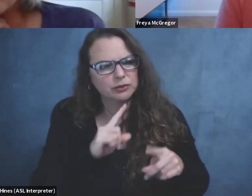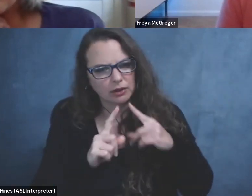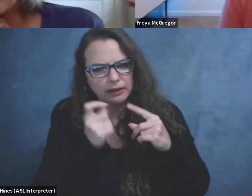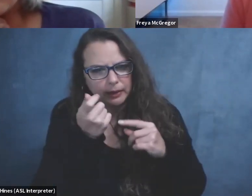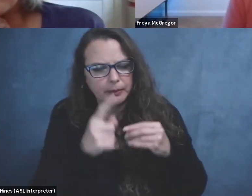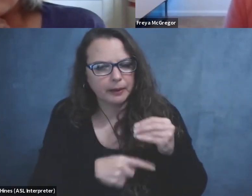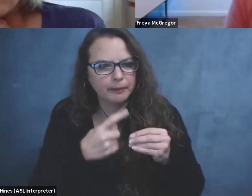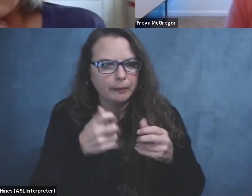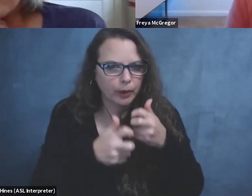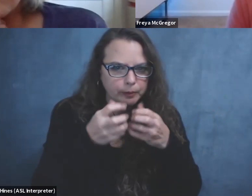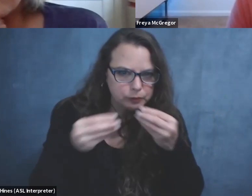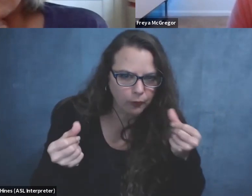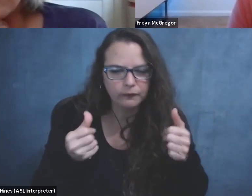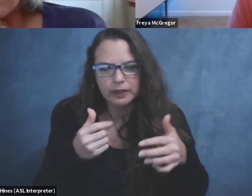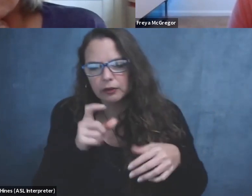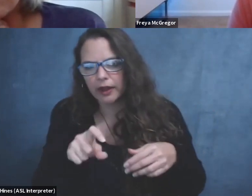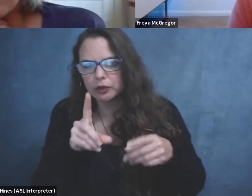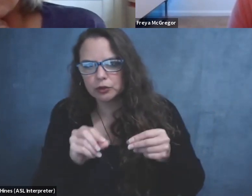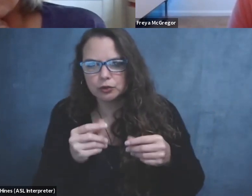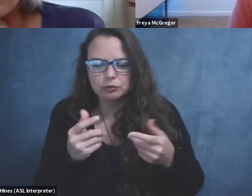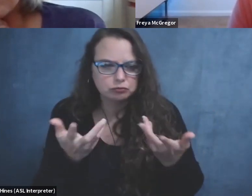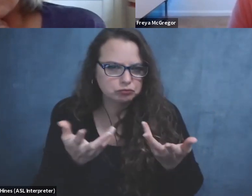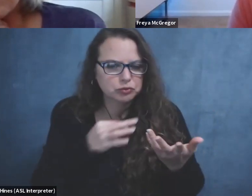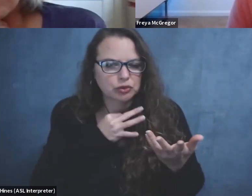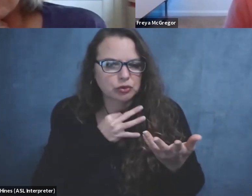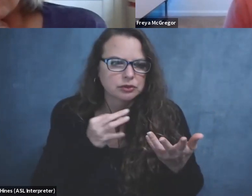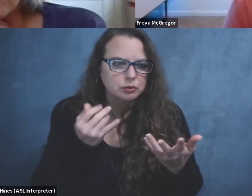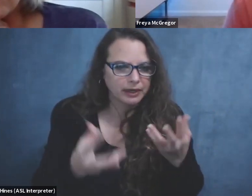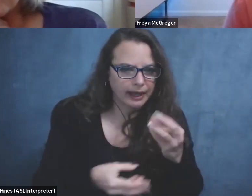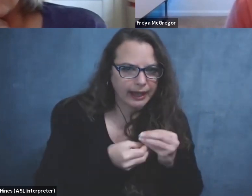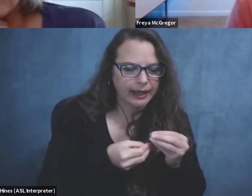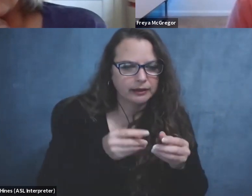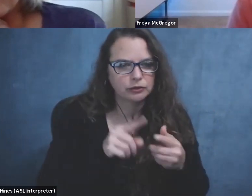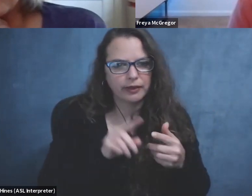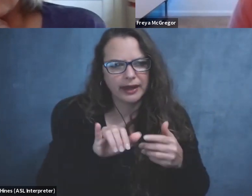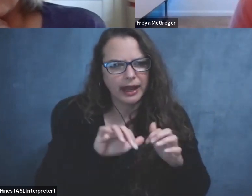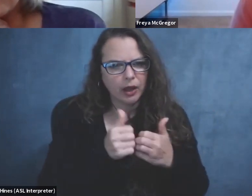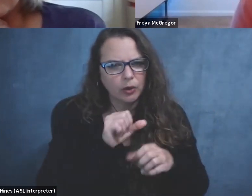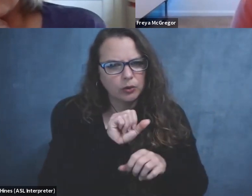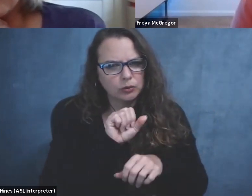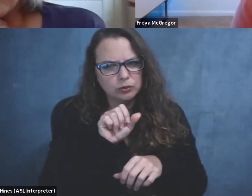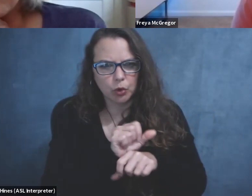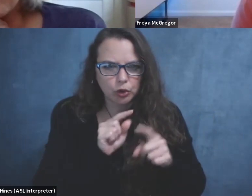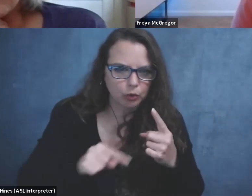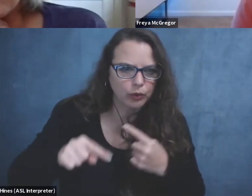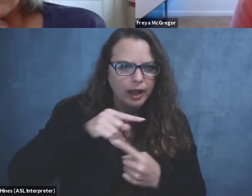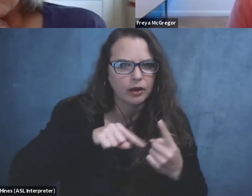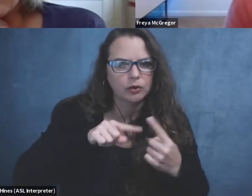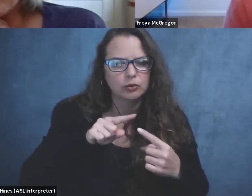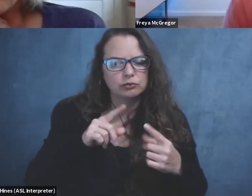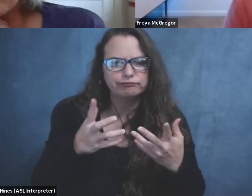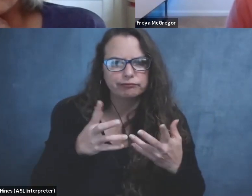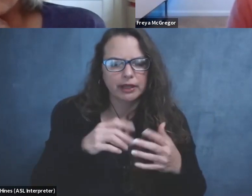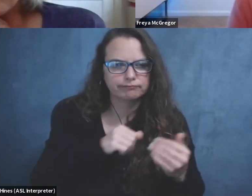I was wondering if you might share anything more about that, like how you work around, um, the kind of